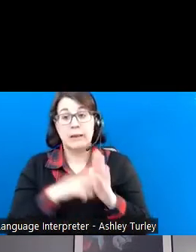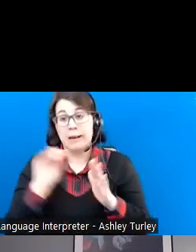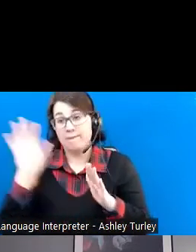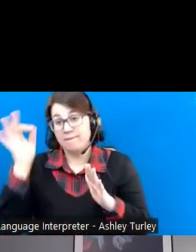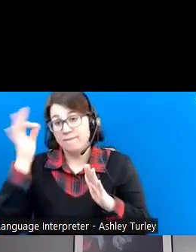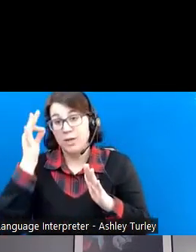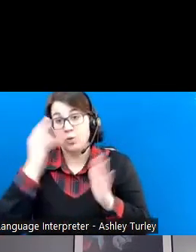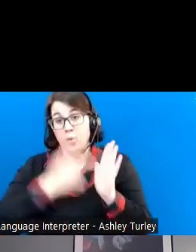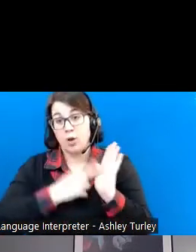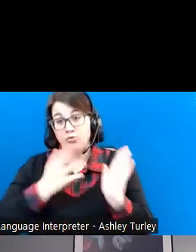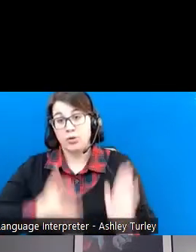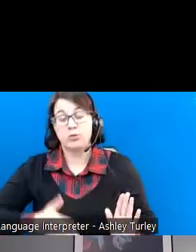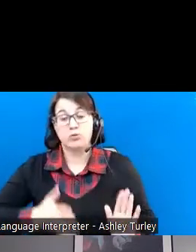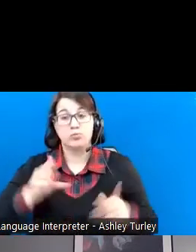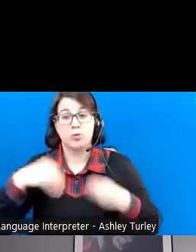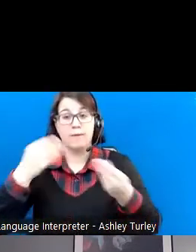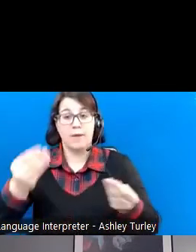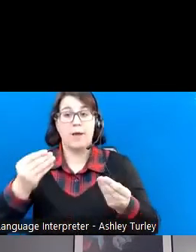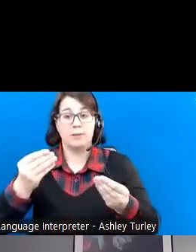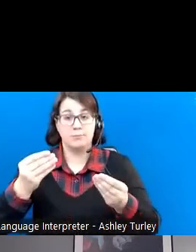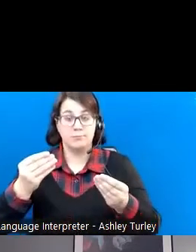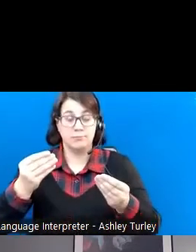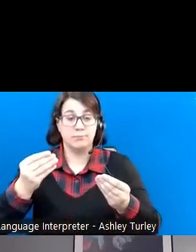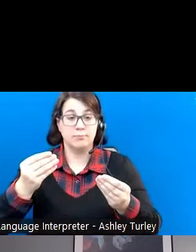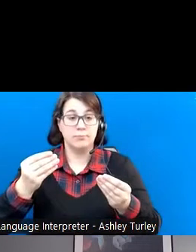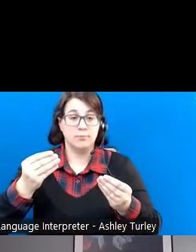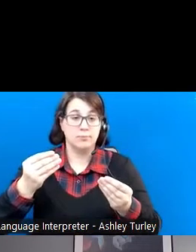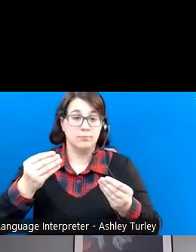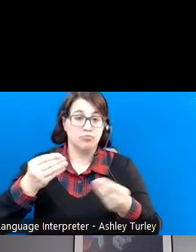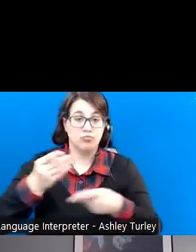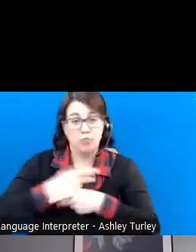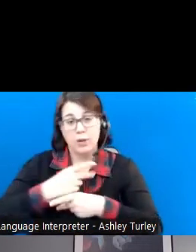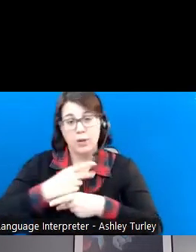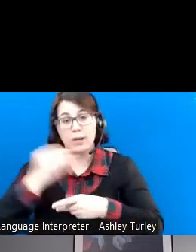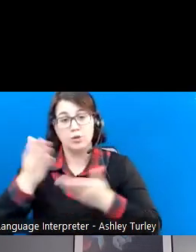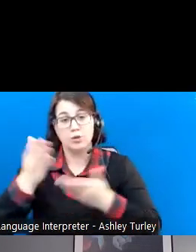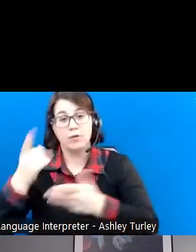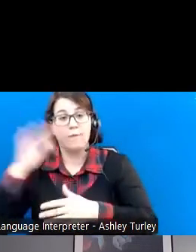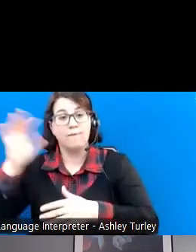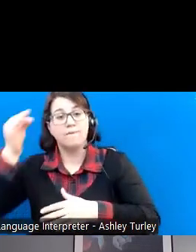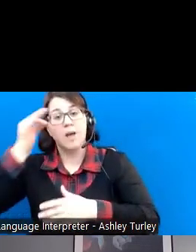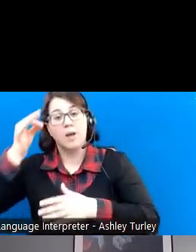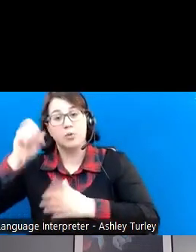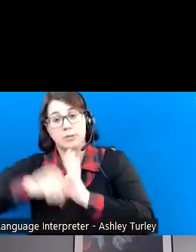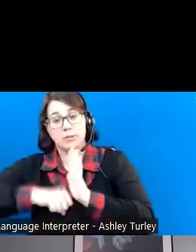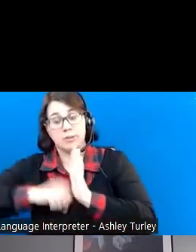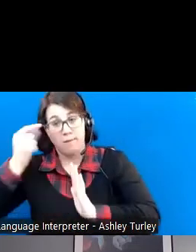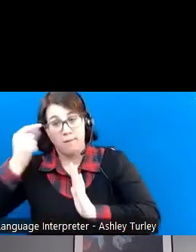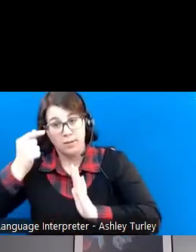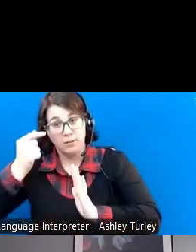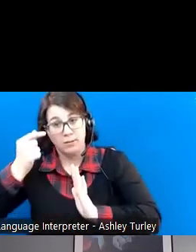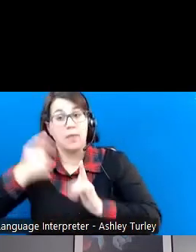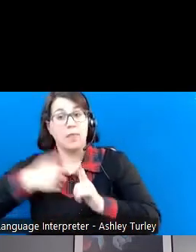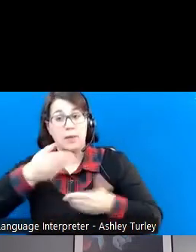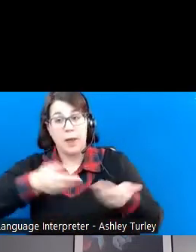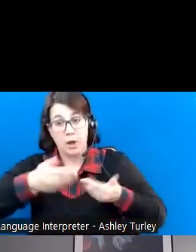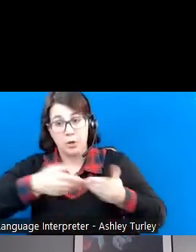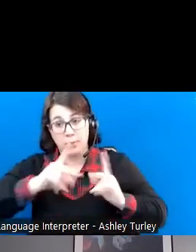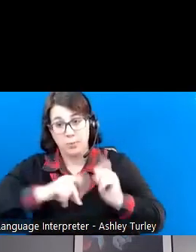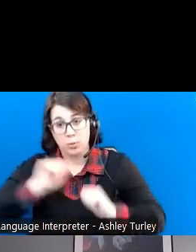that provide products and services to our federal and state governments and then employ individuals with disabilities on those contracts.